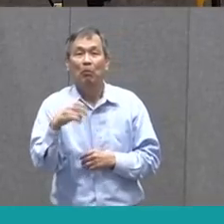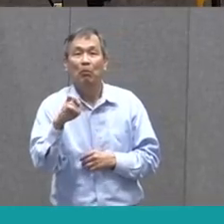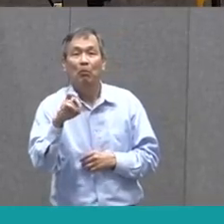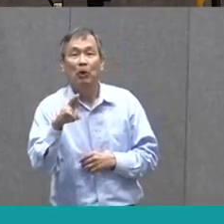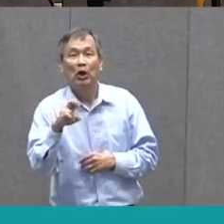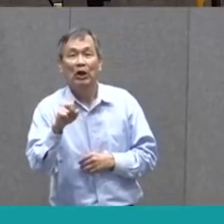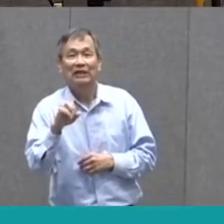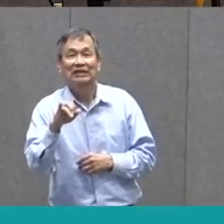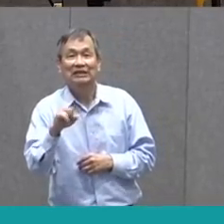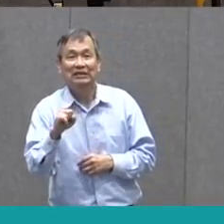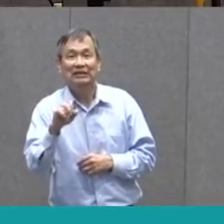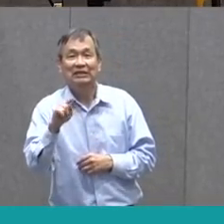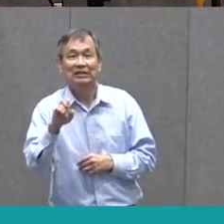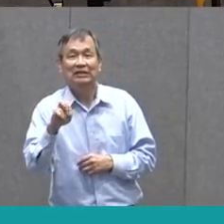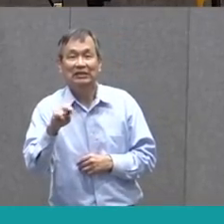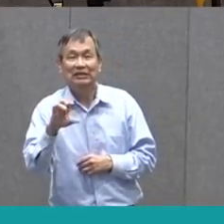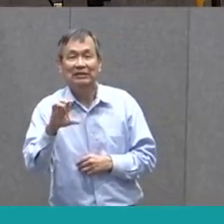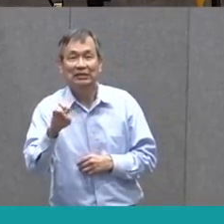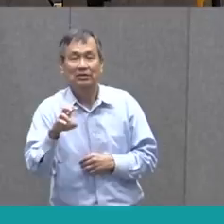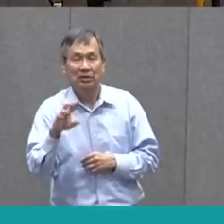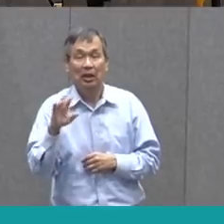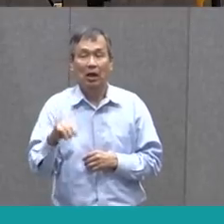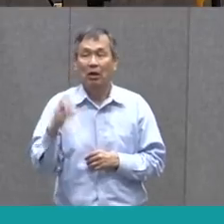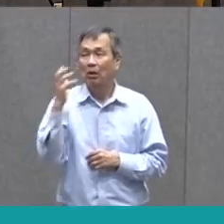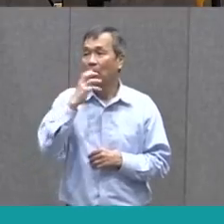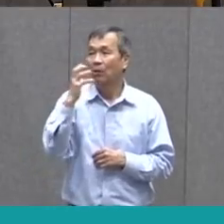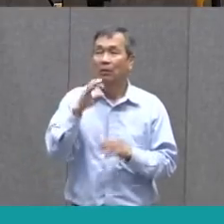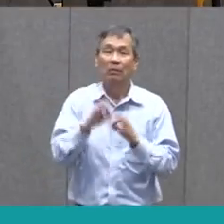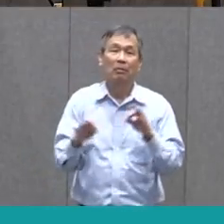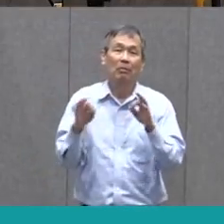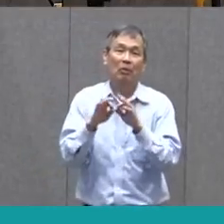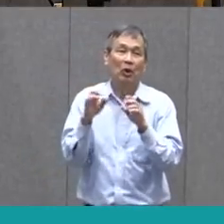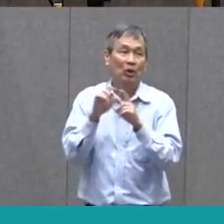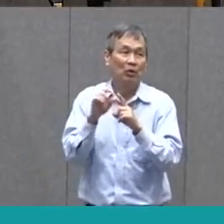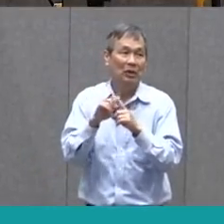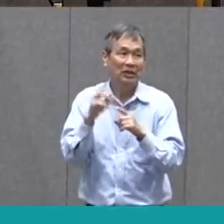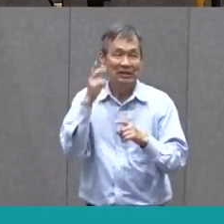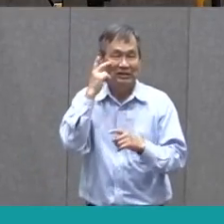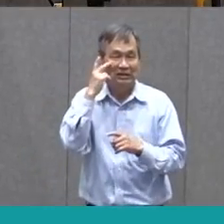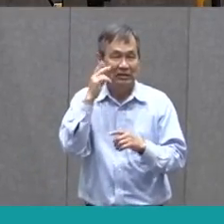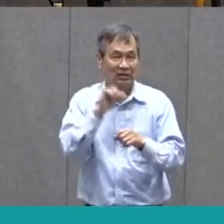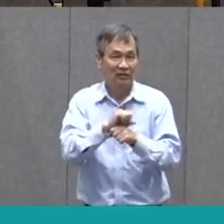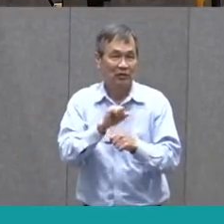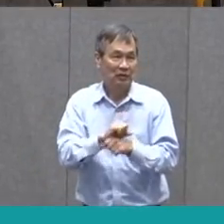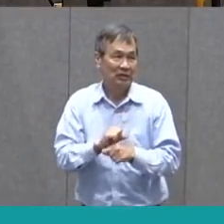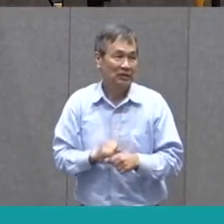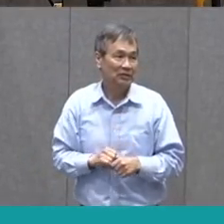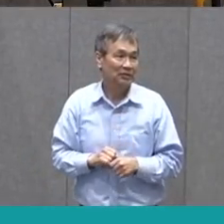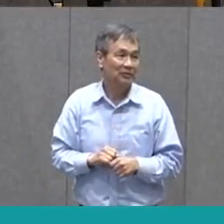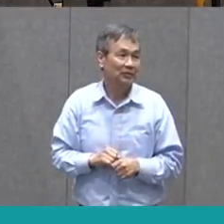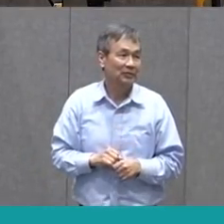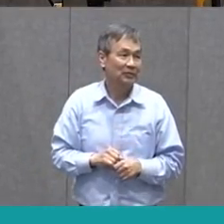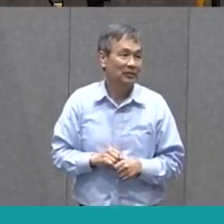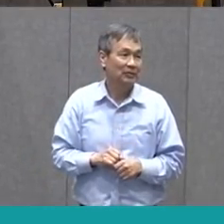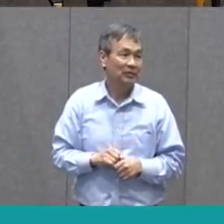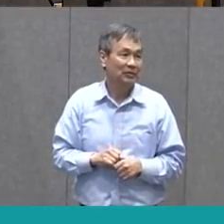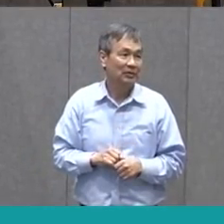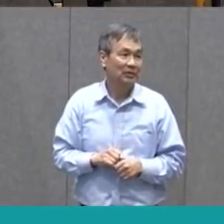Persistence. This is such an important word. I'm gonna try to hang it up with just one clip. But we'll see how that works.